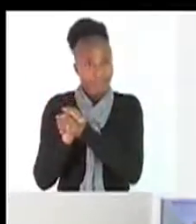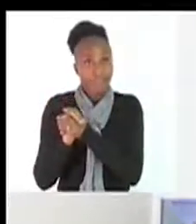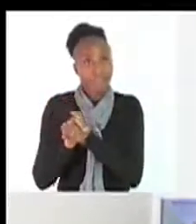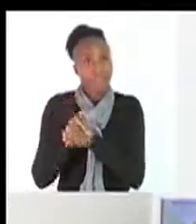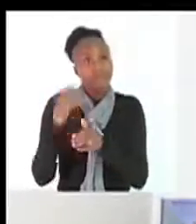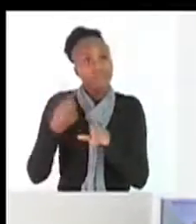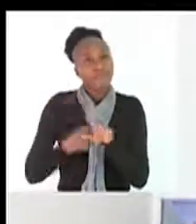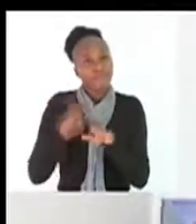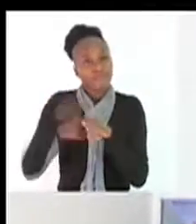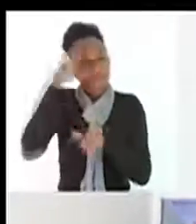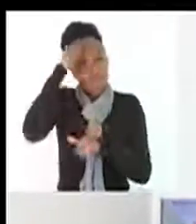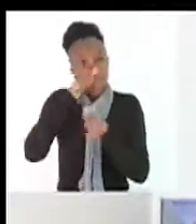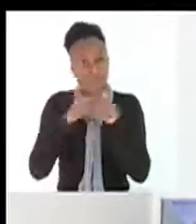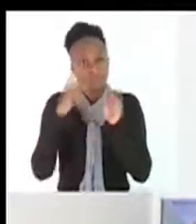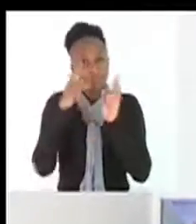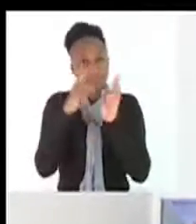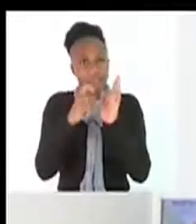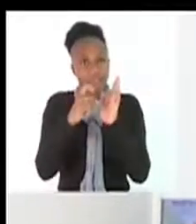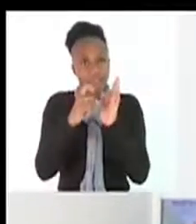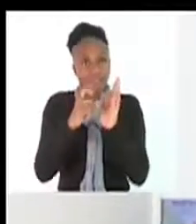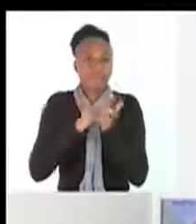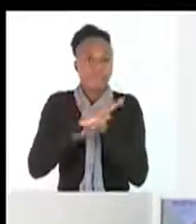to sanitize your hands.